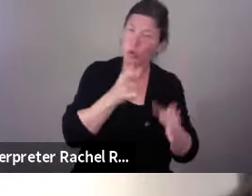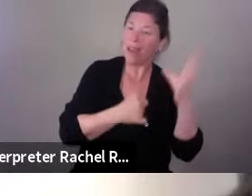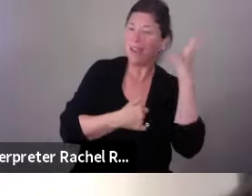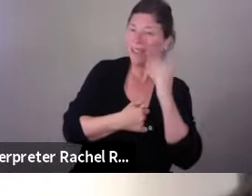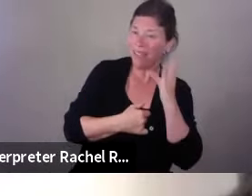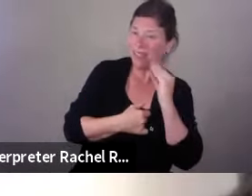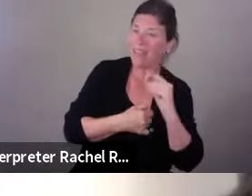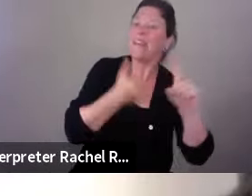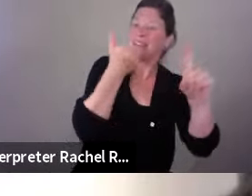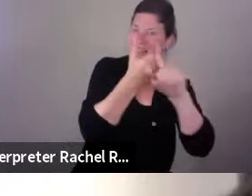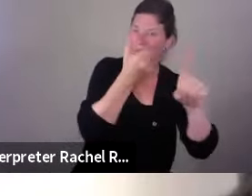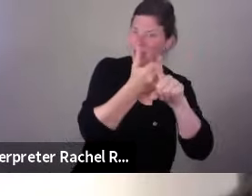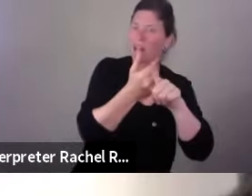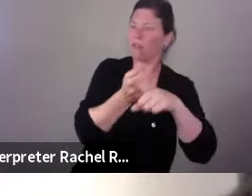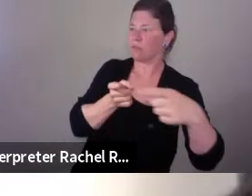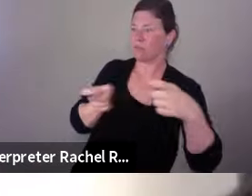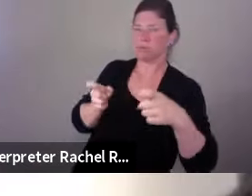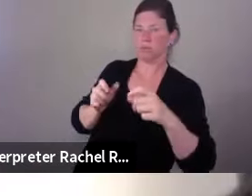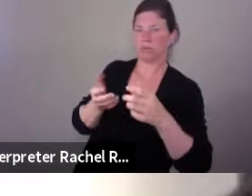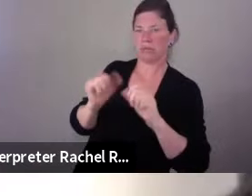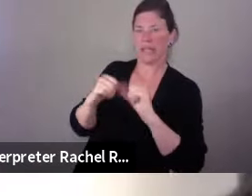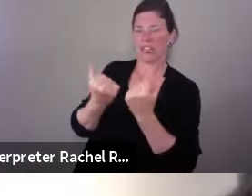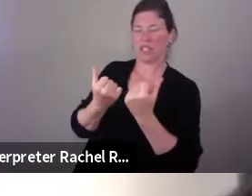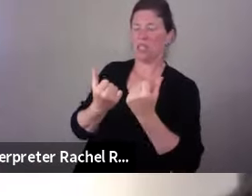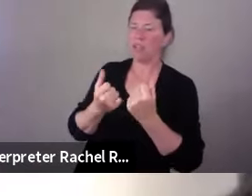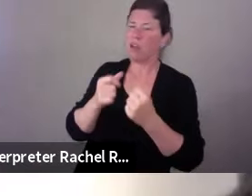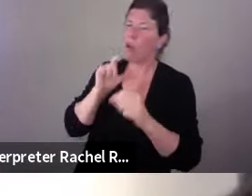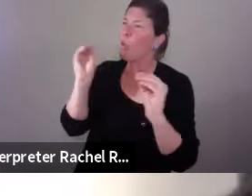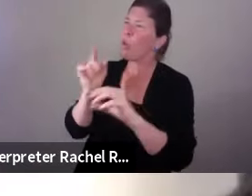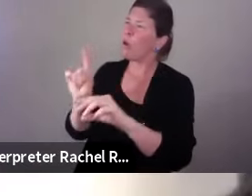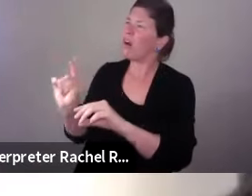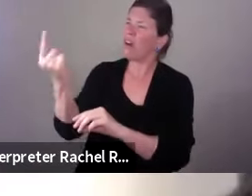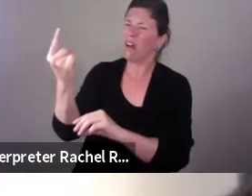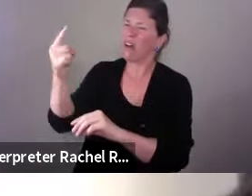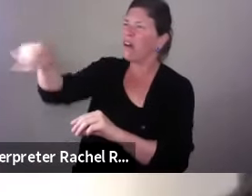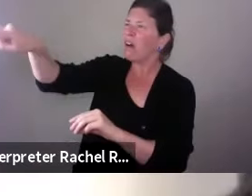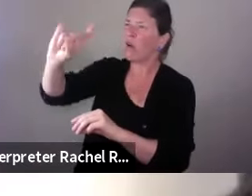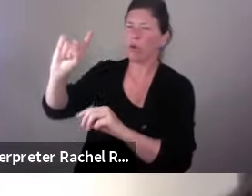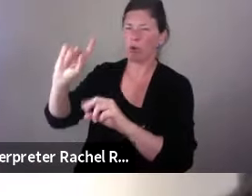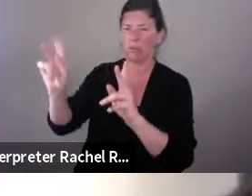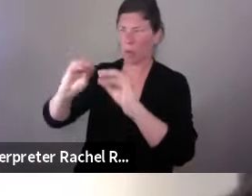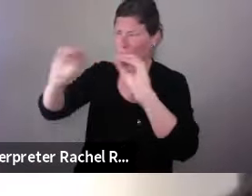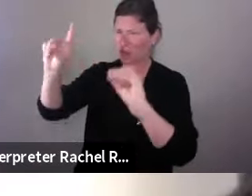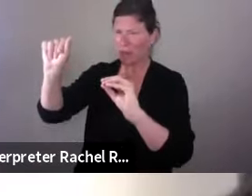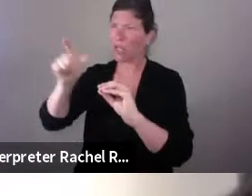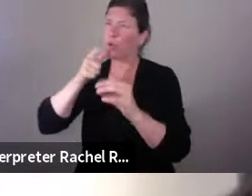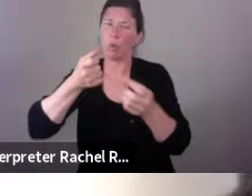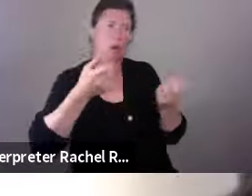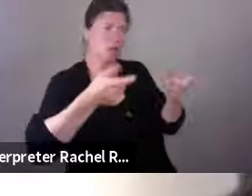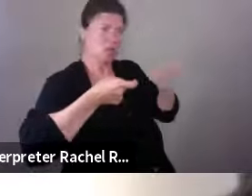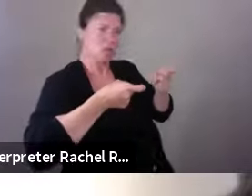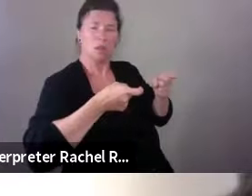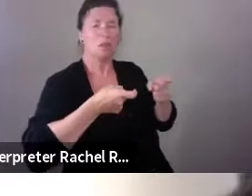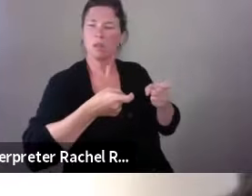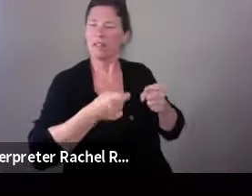saying that the people that run the agencies now aren't good at it, I just think at least one agency needs to have somebody with a disability